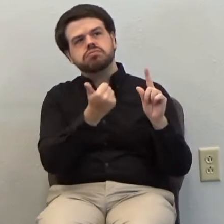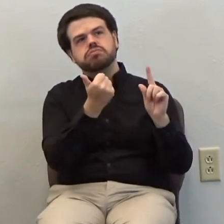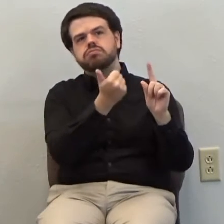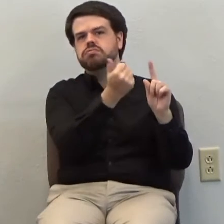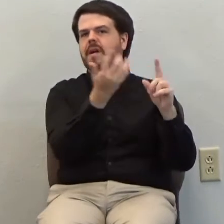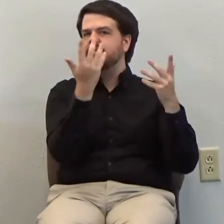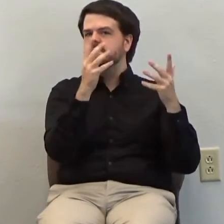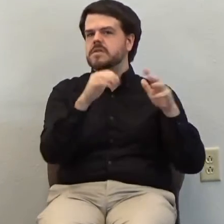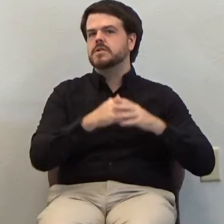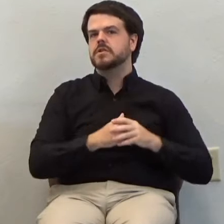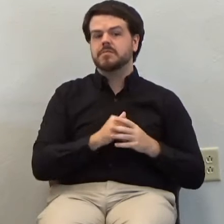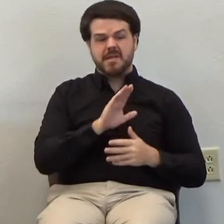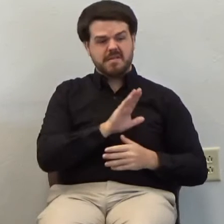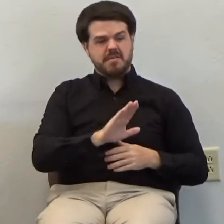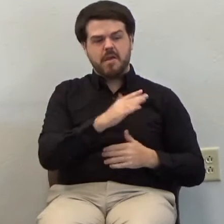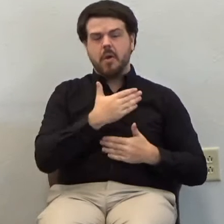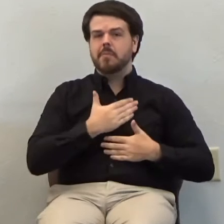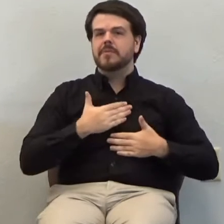goals, their own pleasures.